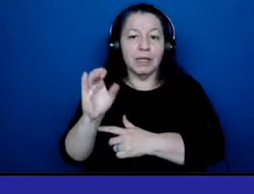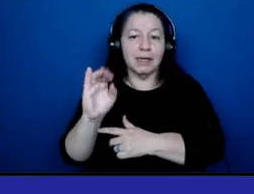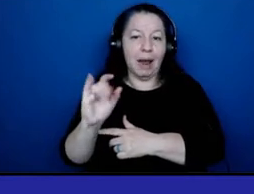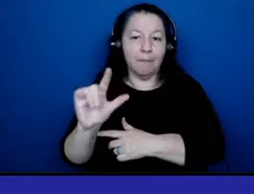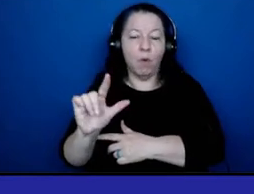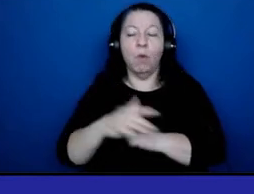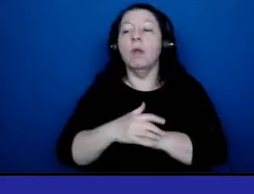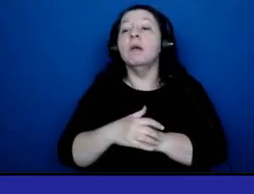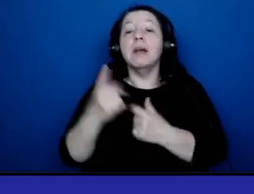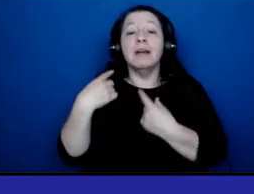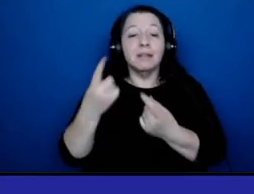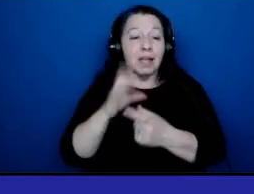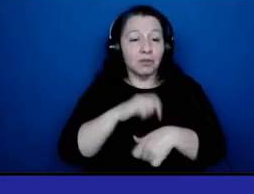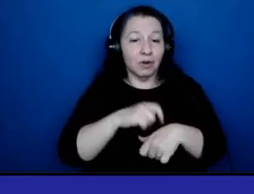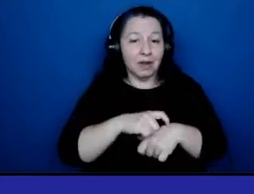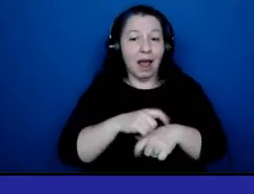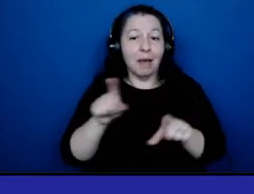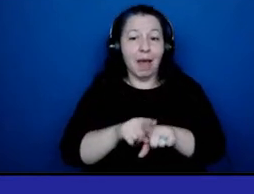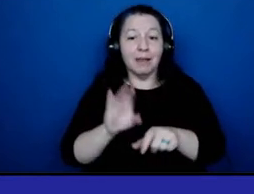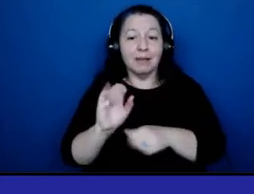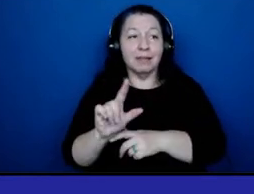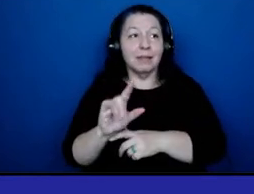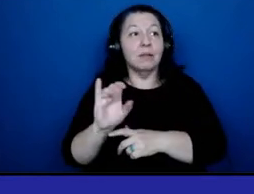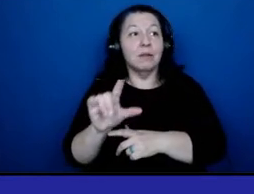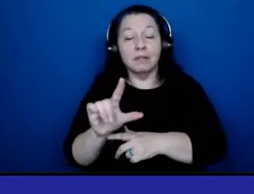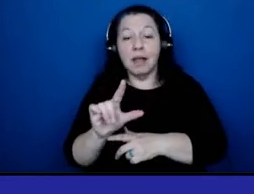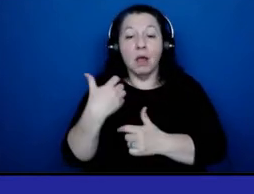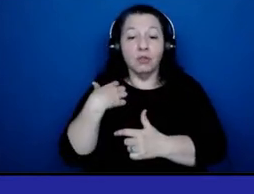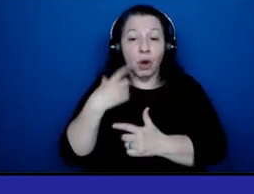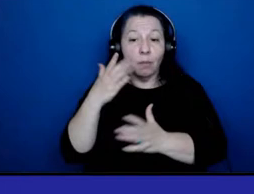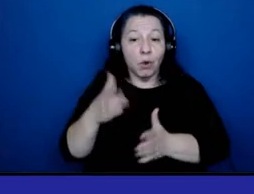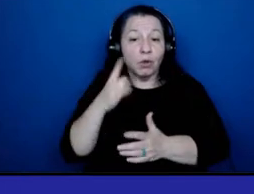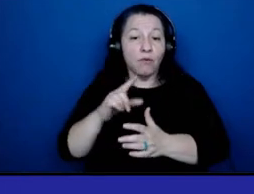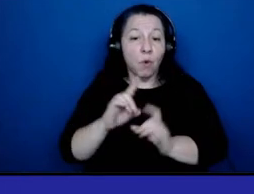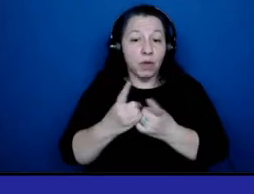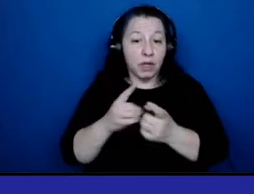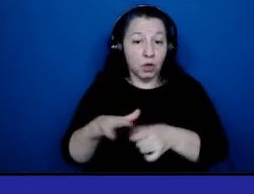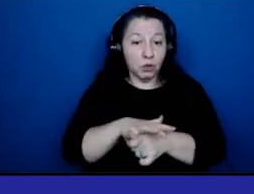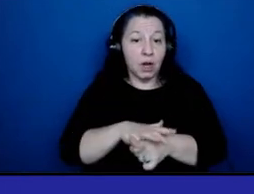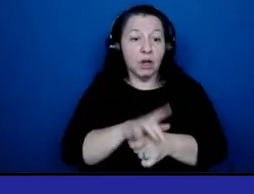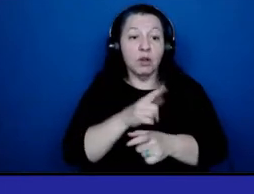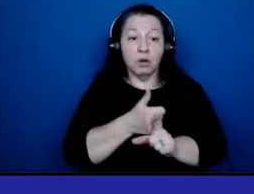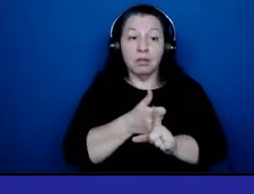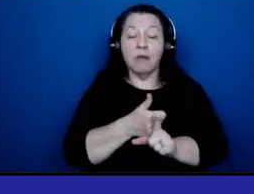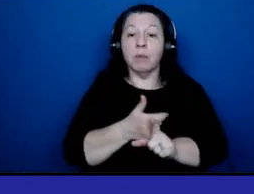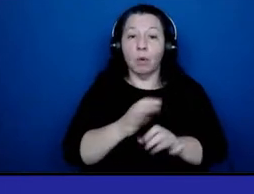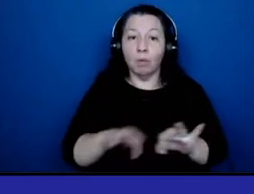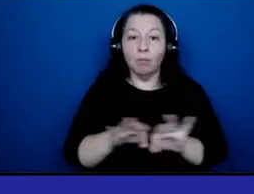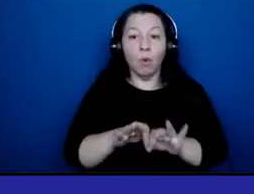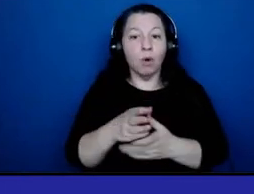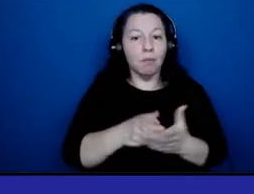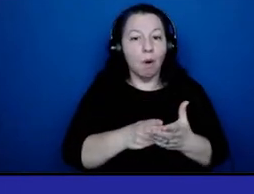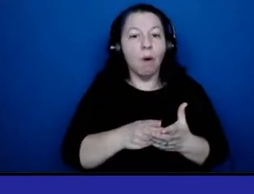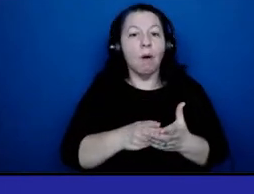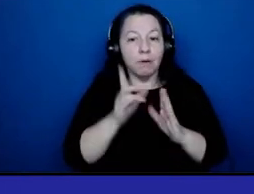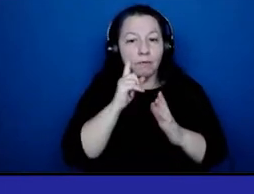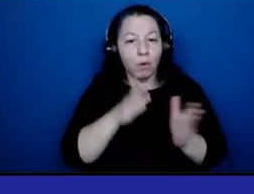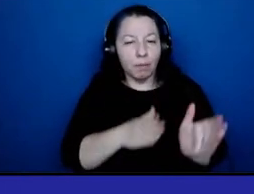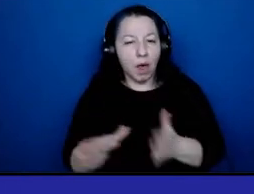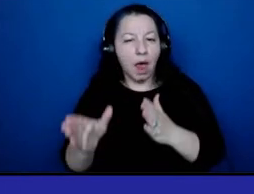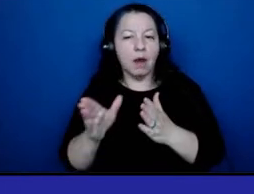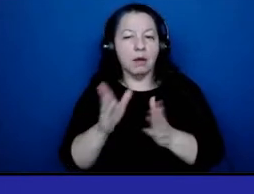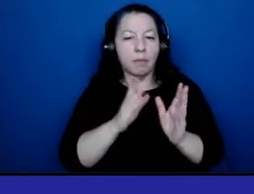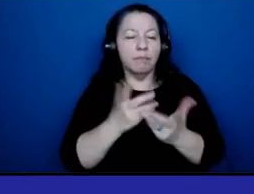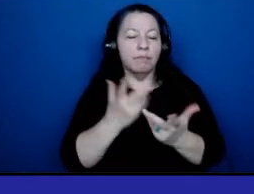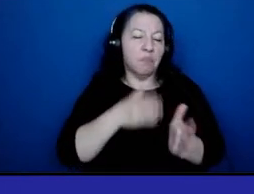her tenure as sickle cell disease chairperson for the district she has been instrumental in the planning and preparation for a